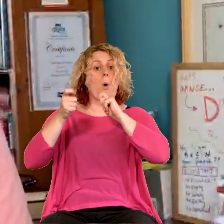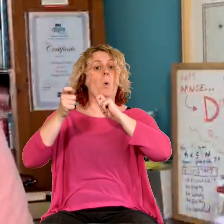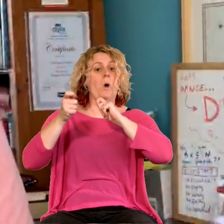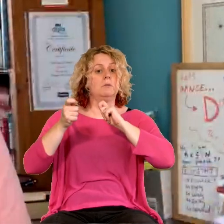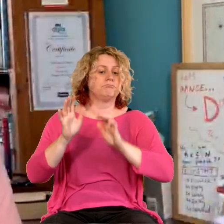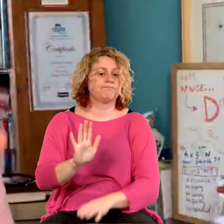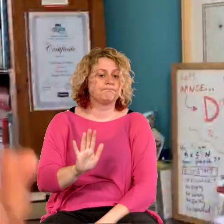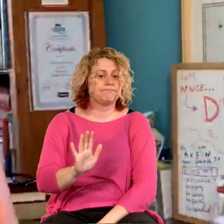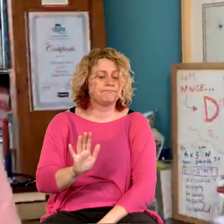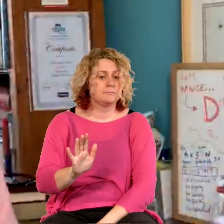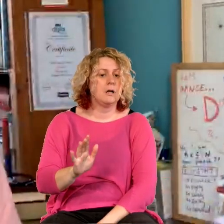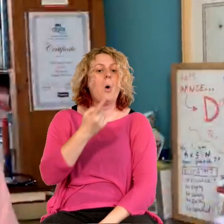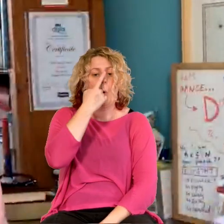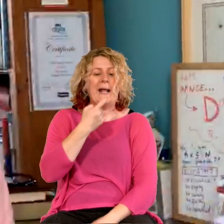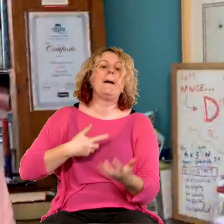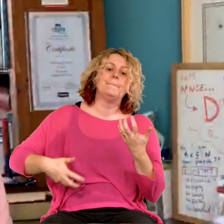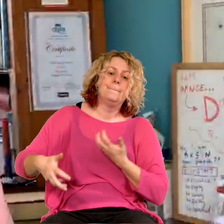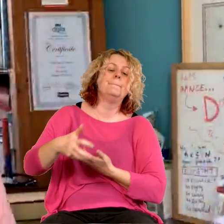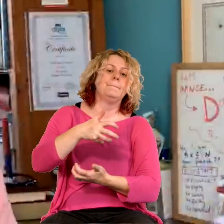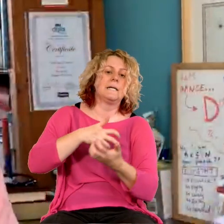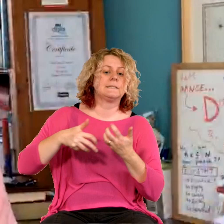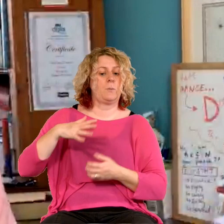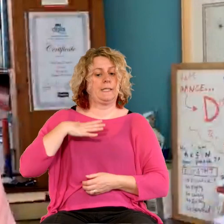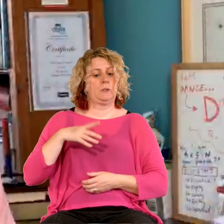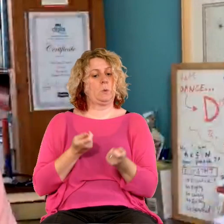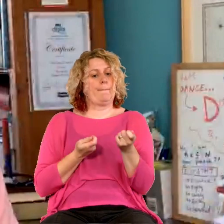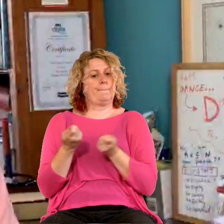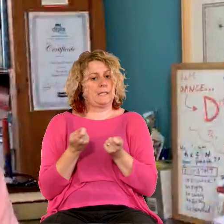yeah, there's a mix and we've got to manage that expectations.